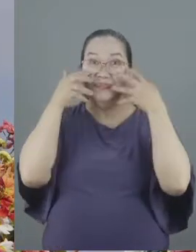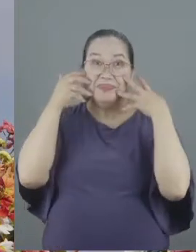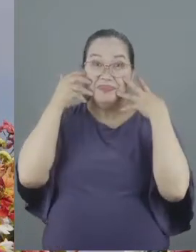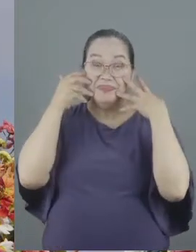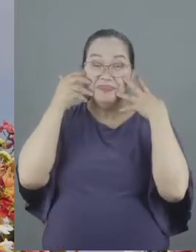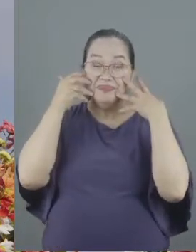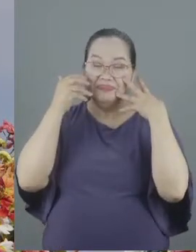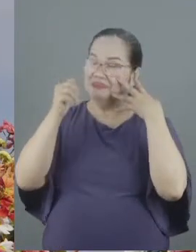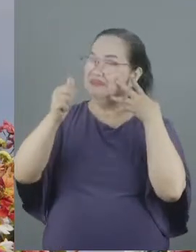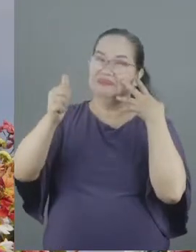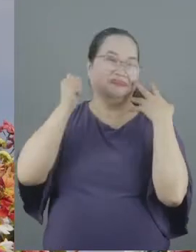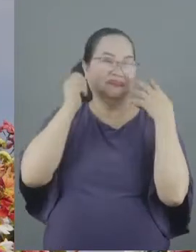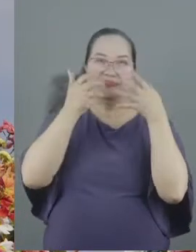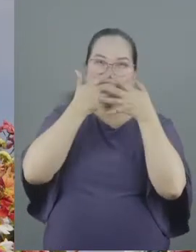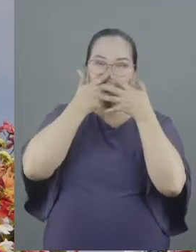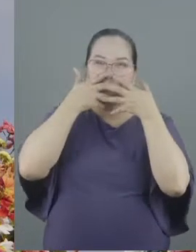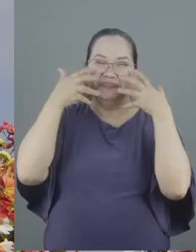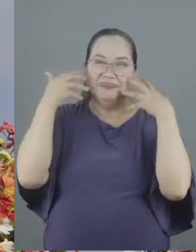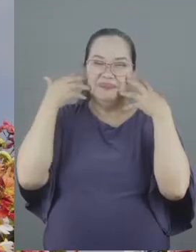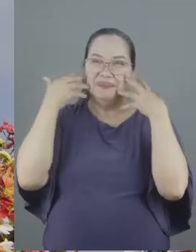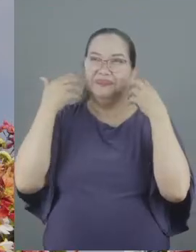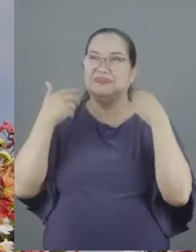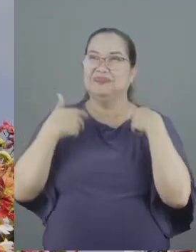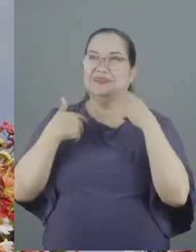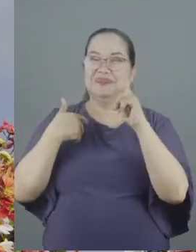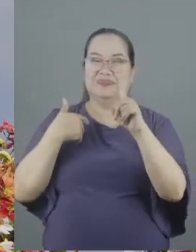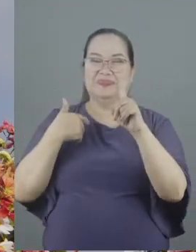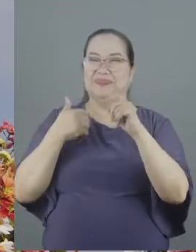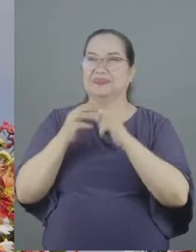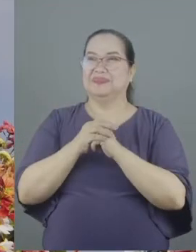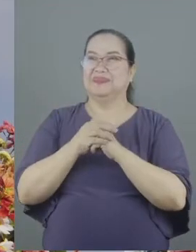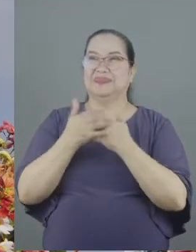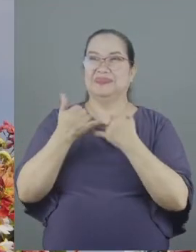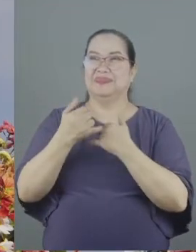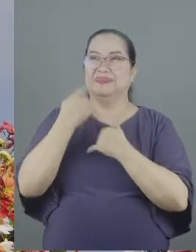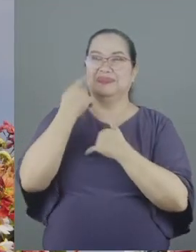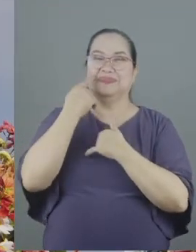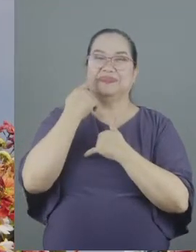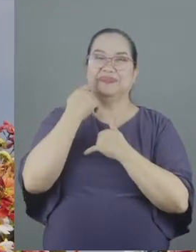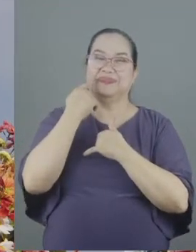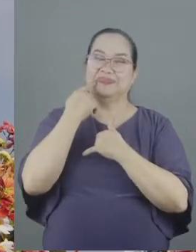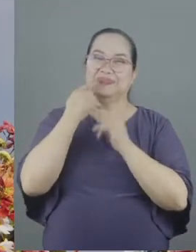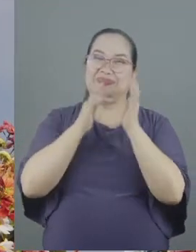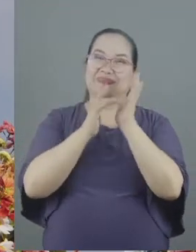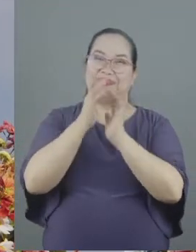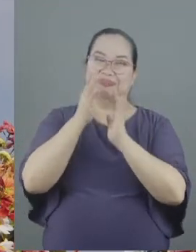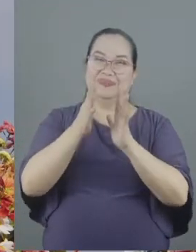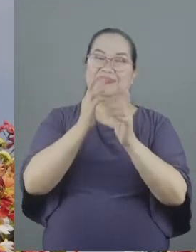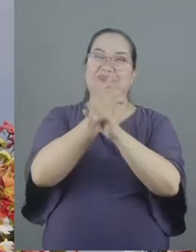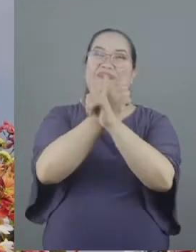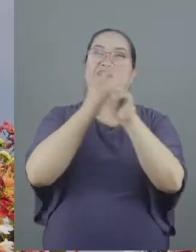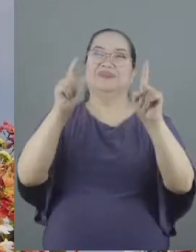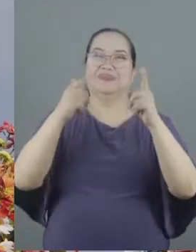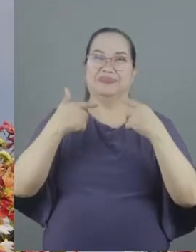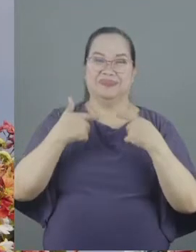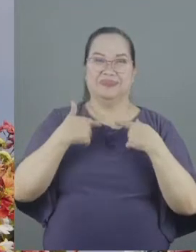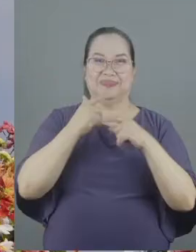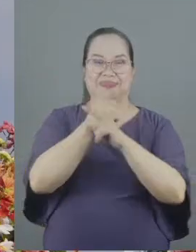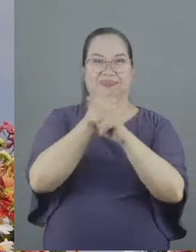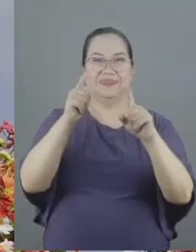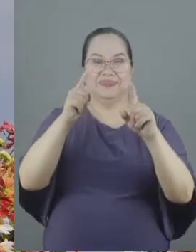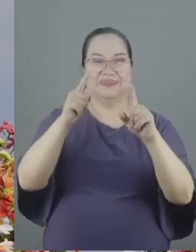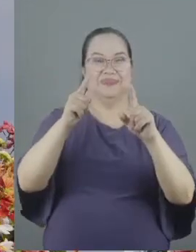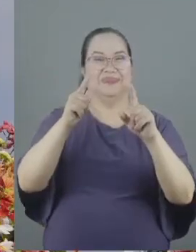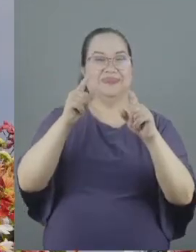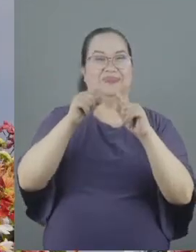You notice I'm the only one who's wearing a mask. This is my Christian liberty. I have the liberty to wear a